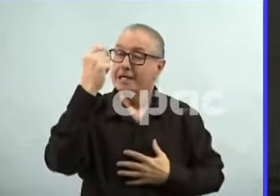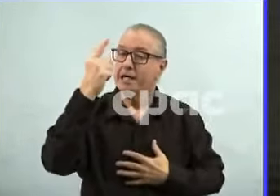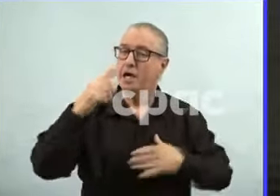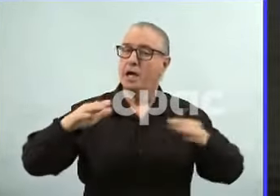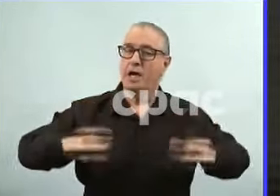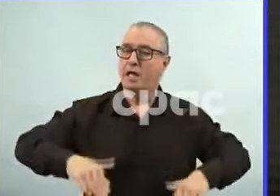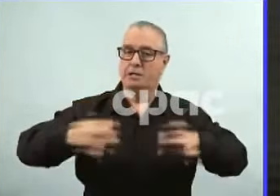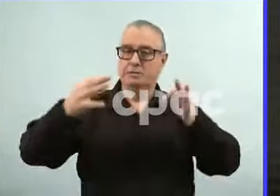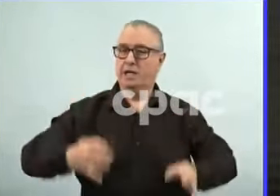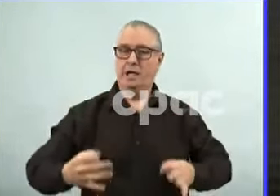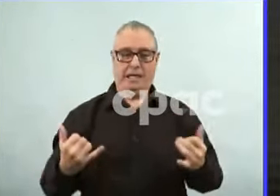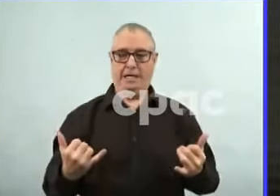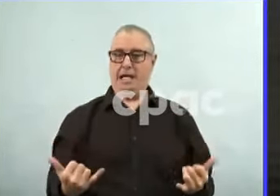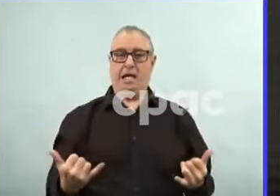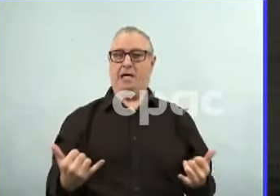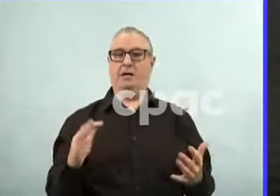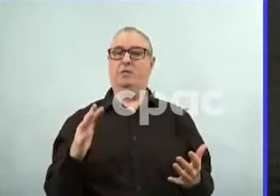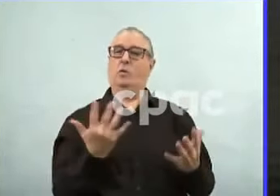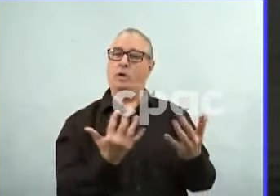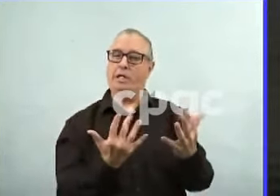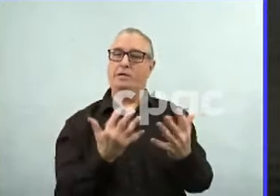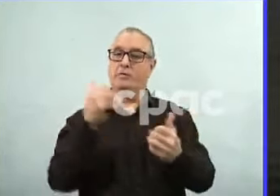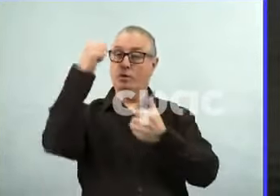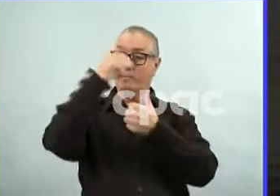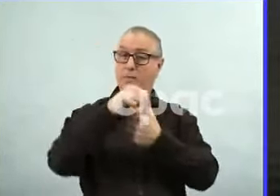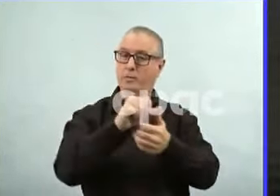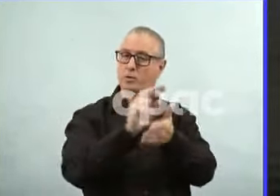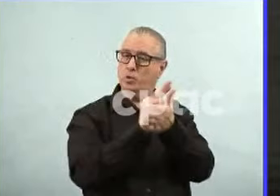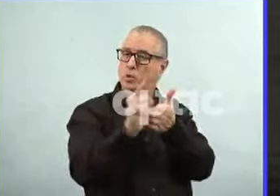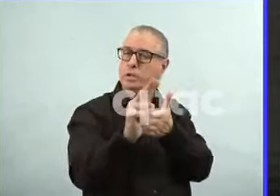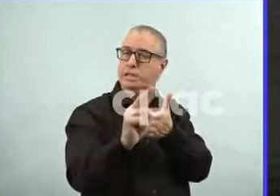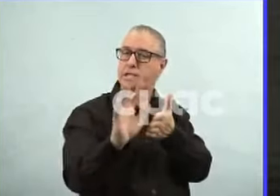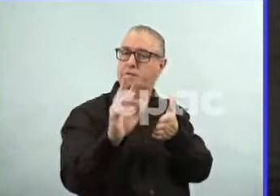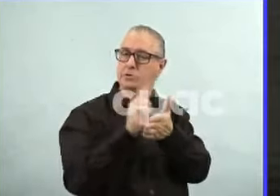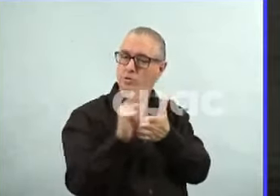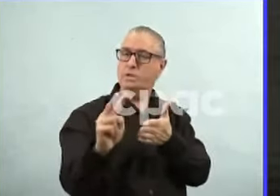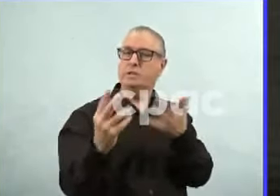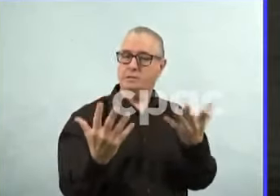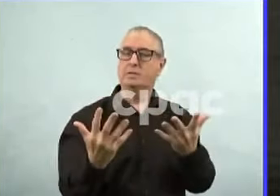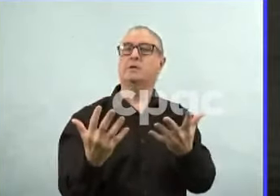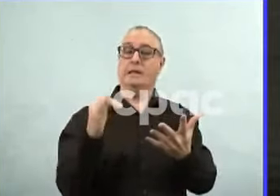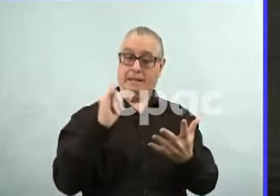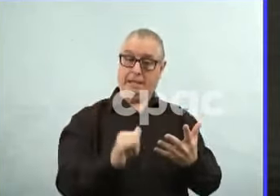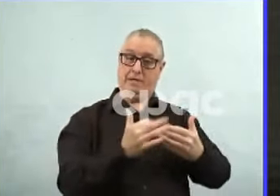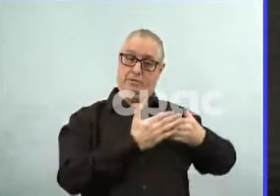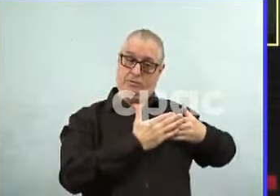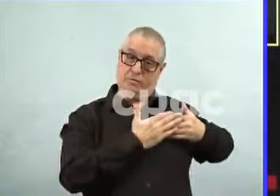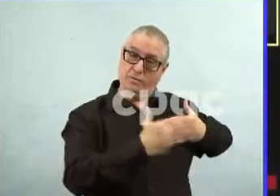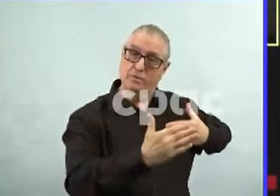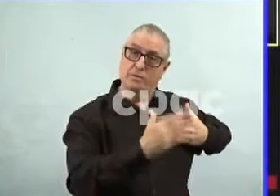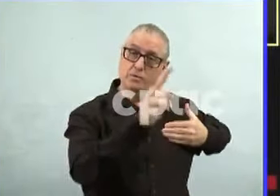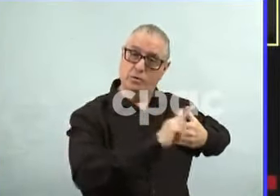present time. And, again, when further decisions are made and recommendations are made, we will provide that to the public.